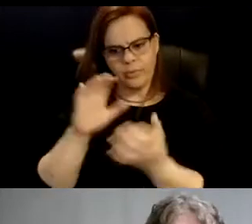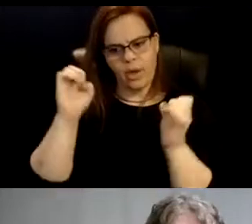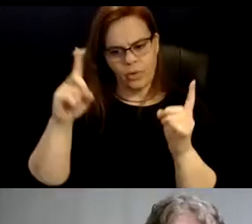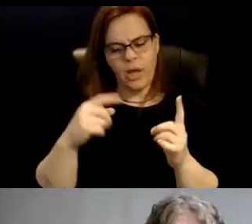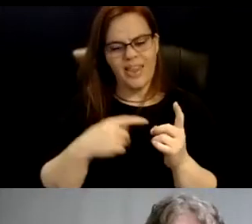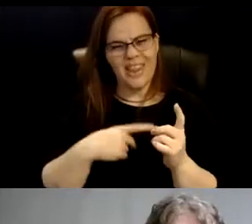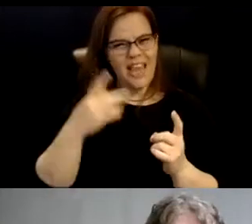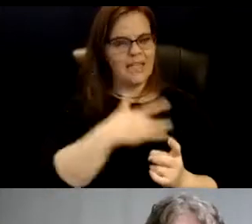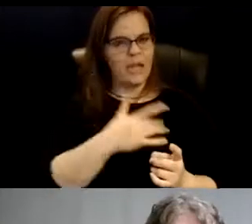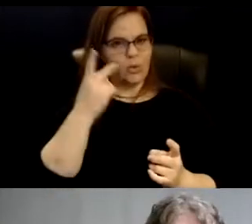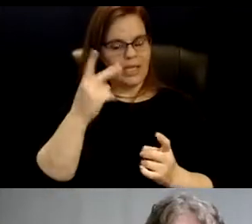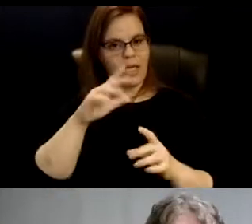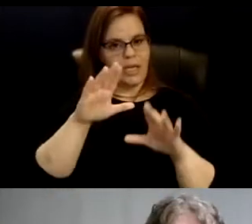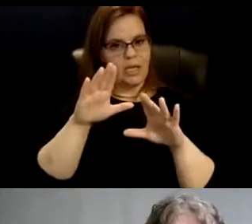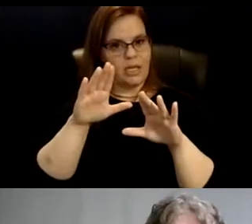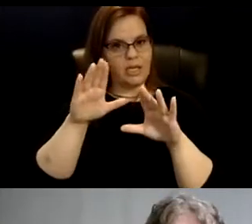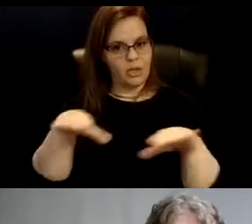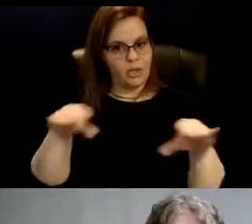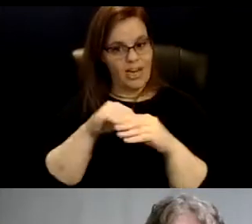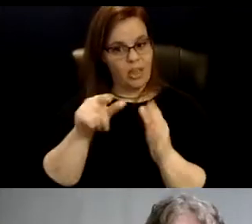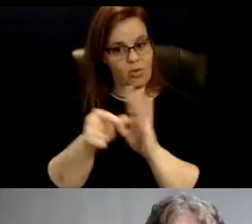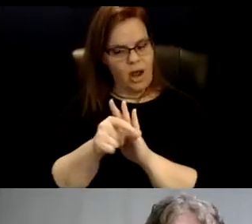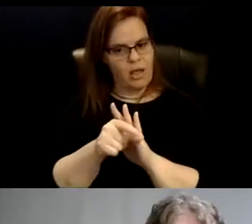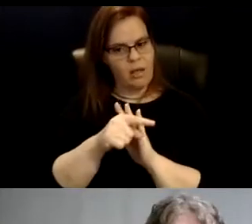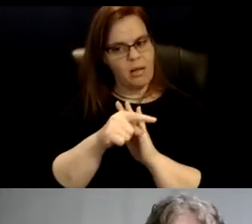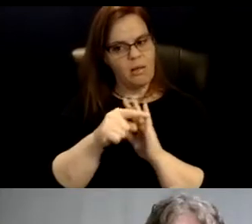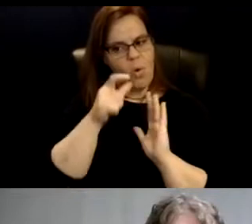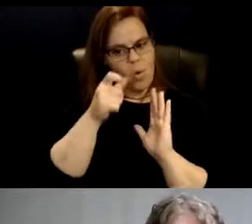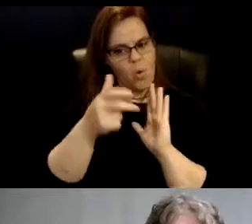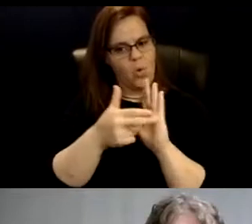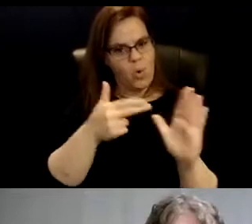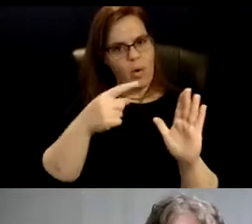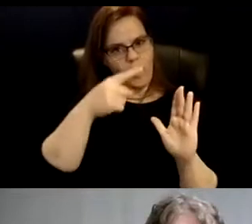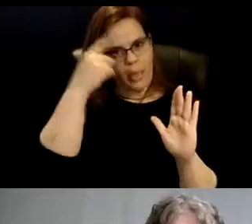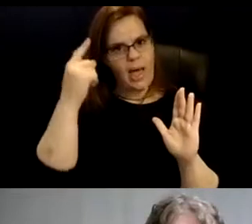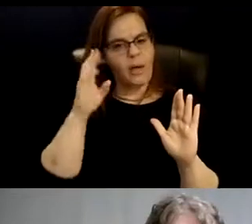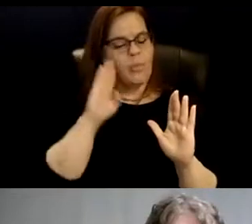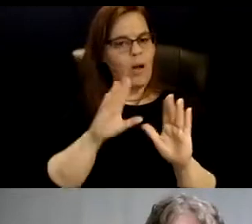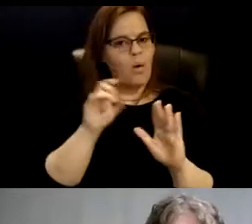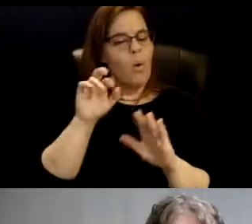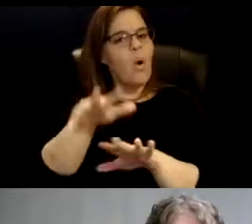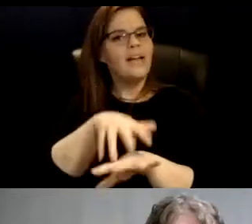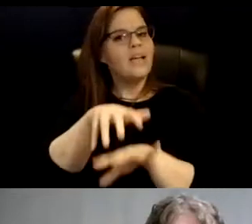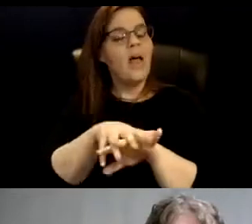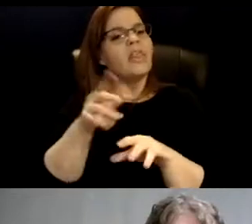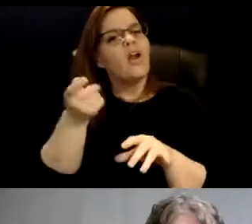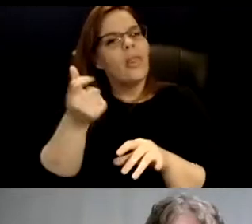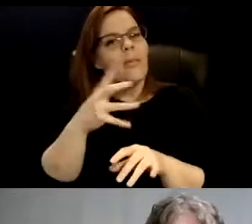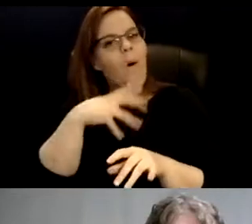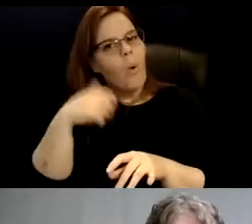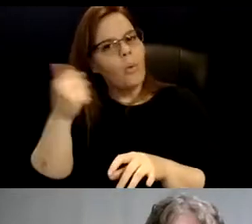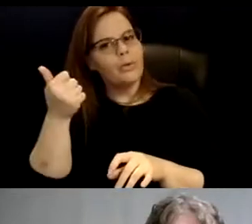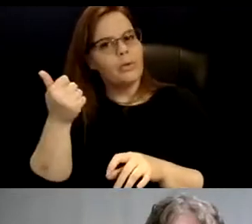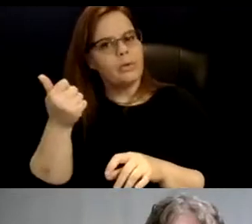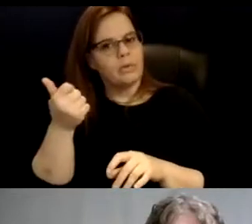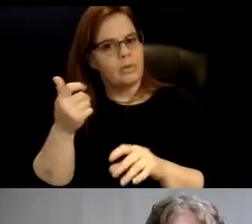um, who are black, brown or indigenous, uh, older than other students, even though they would obviously they wouldn't